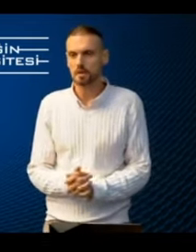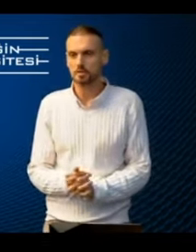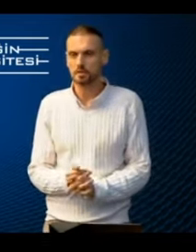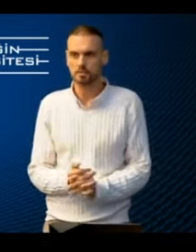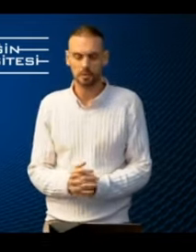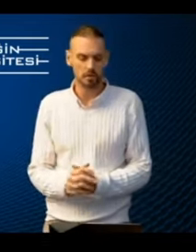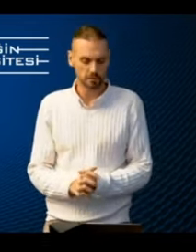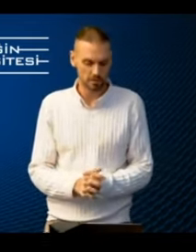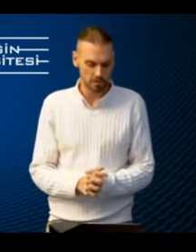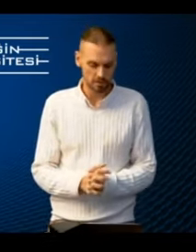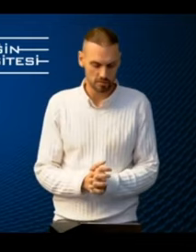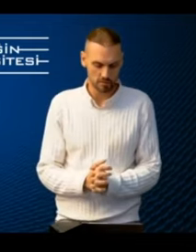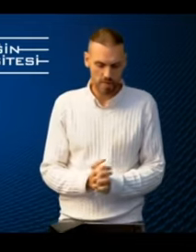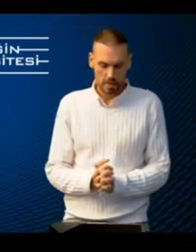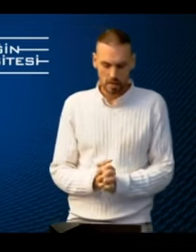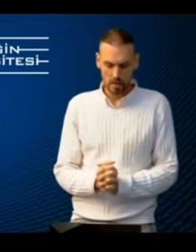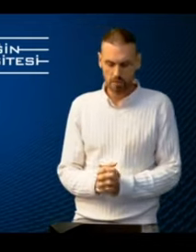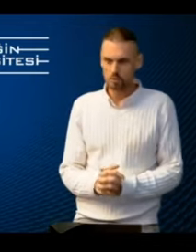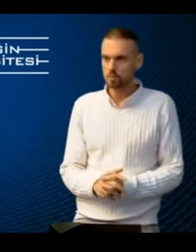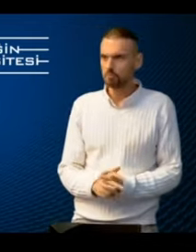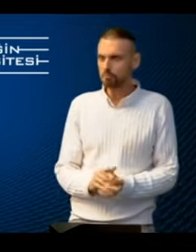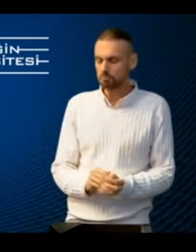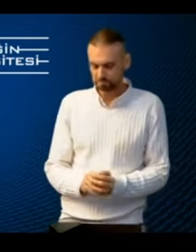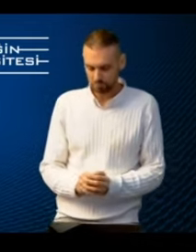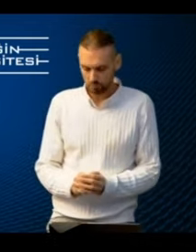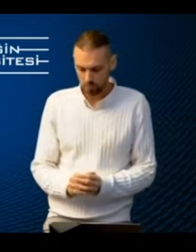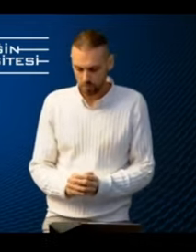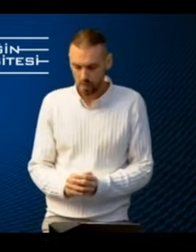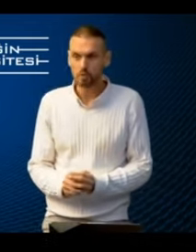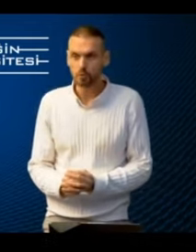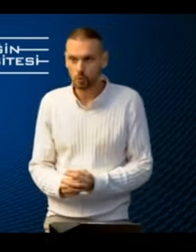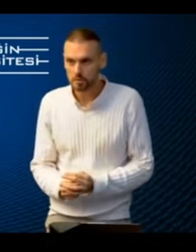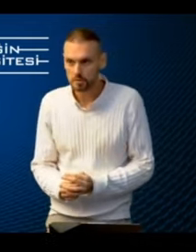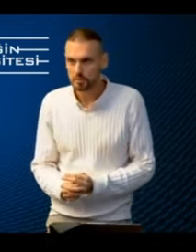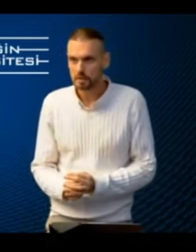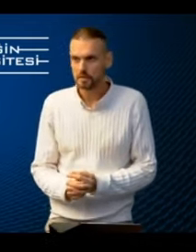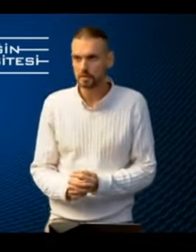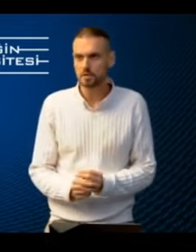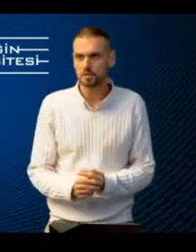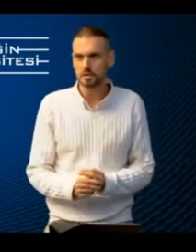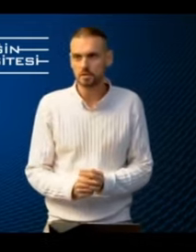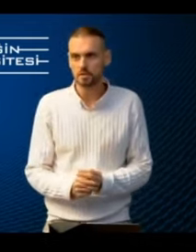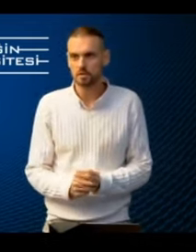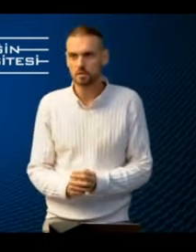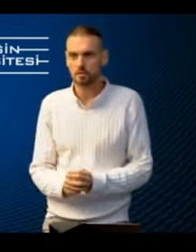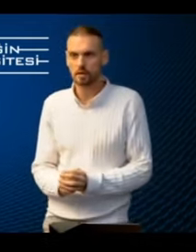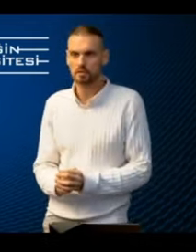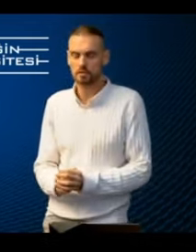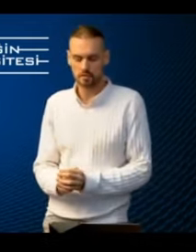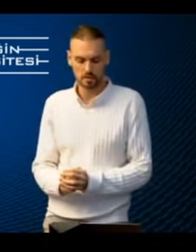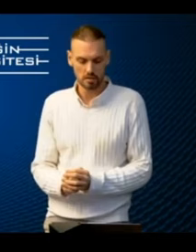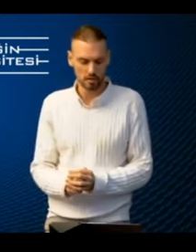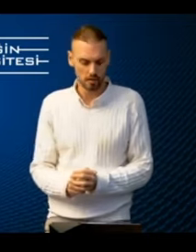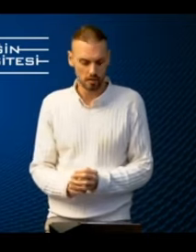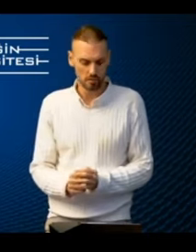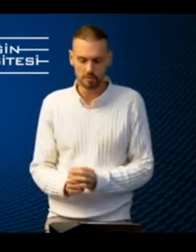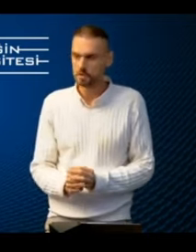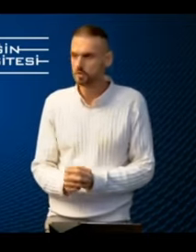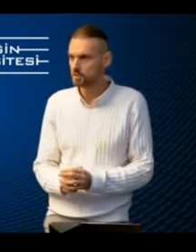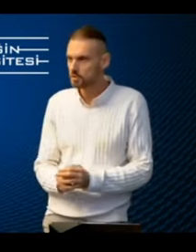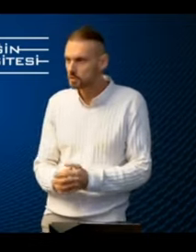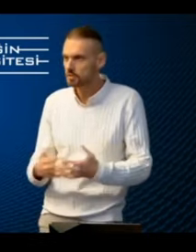authorities have set up a lot of initiatives to enforce the legislation so that the